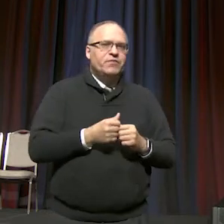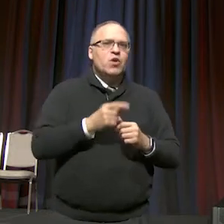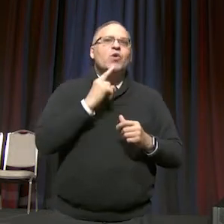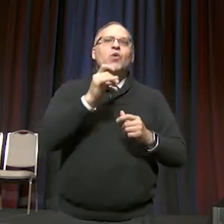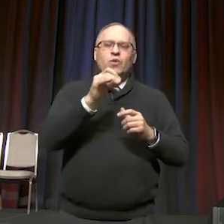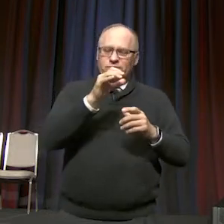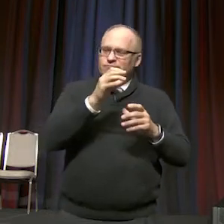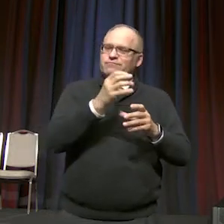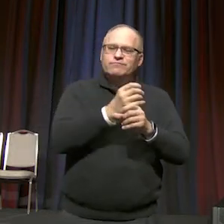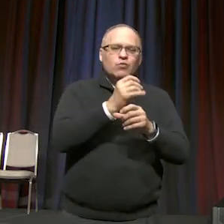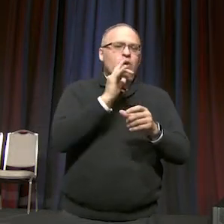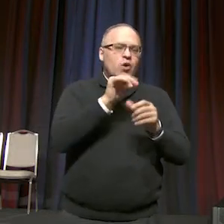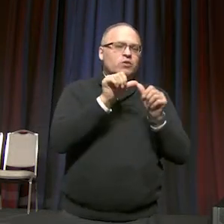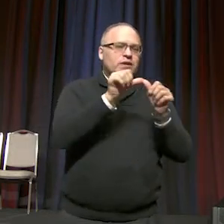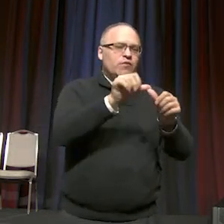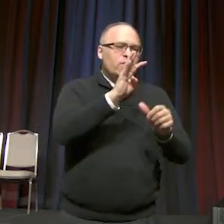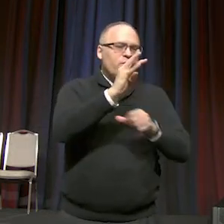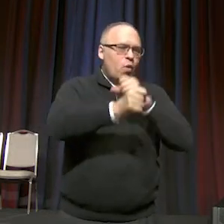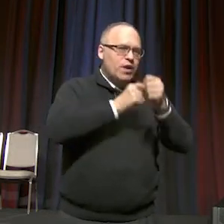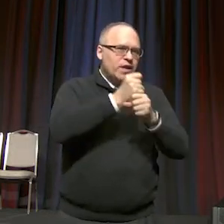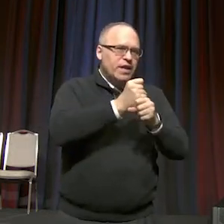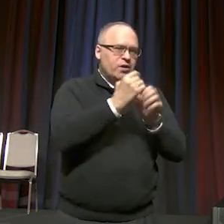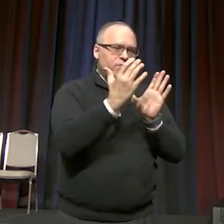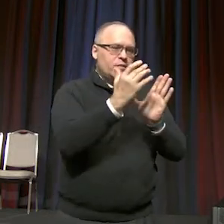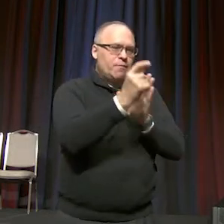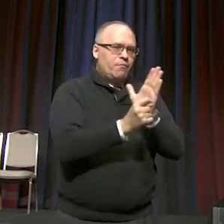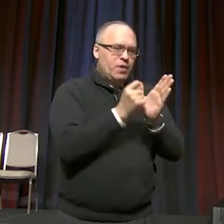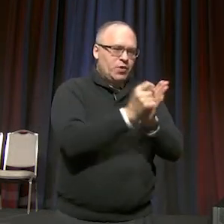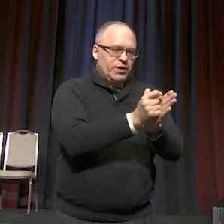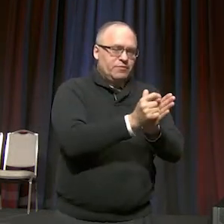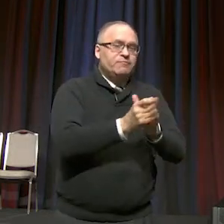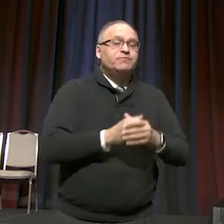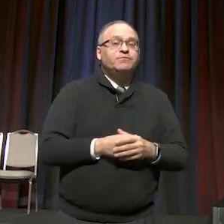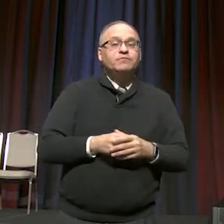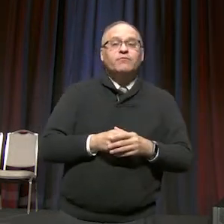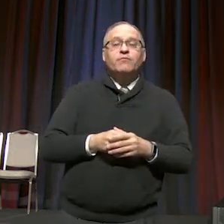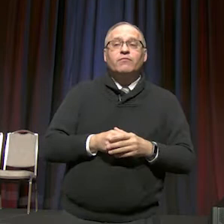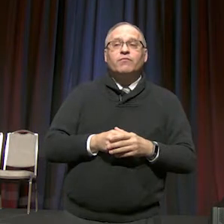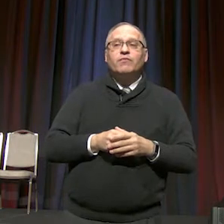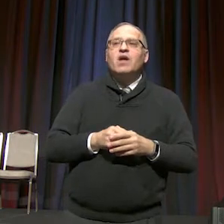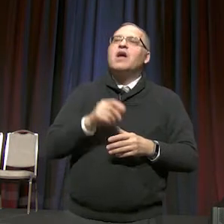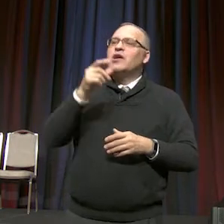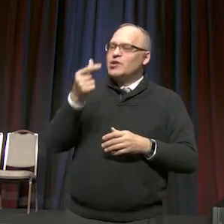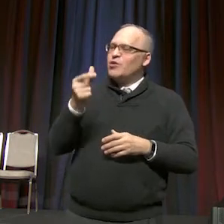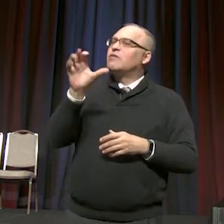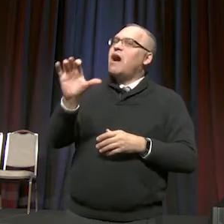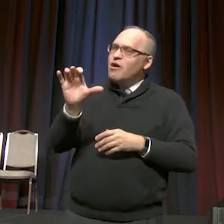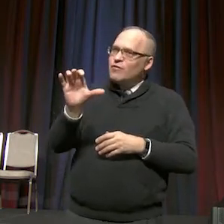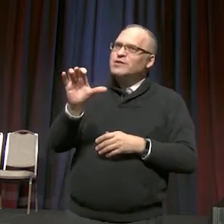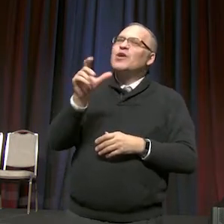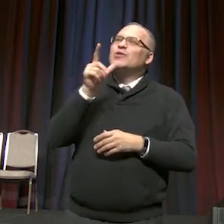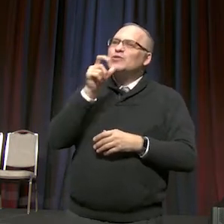years. The members of the alternates, as I said, are elected by the General Conference.